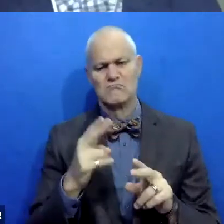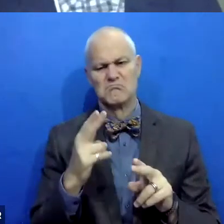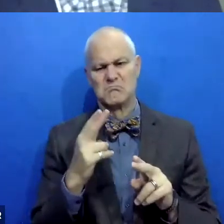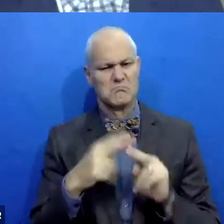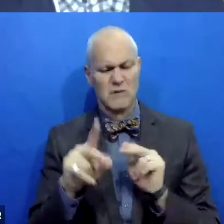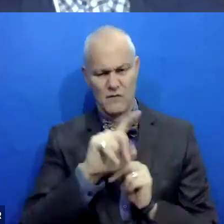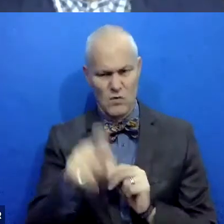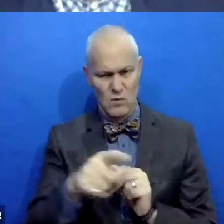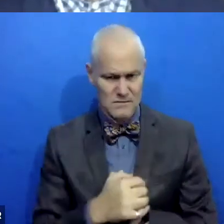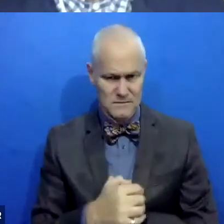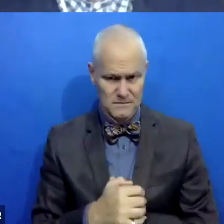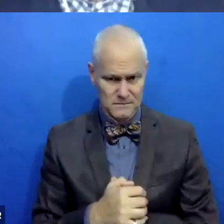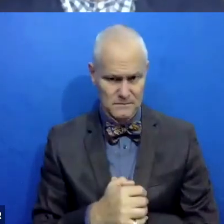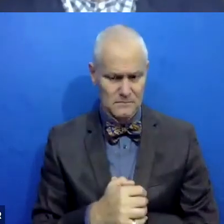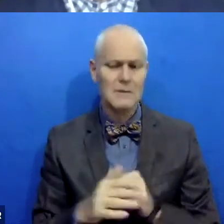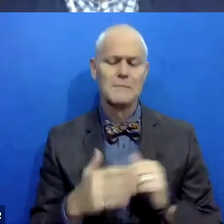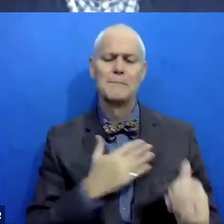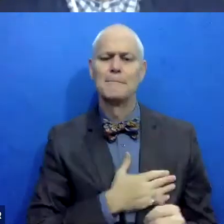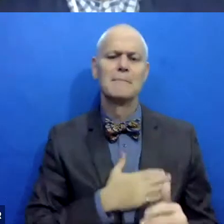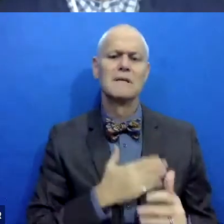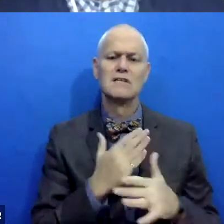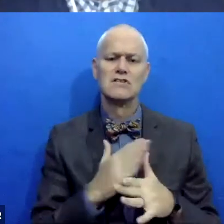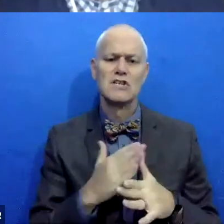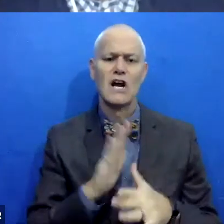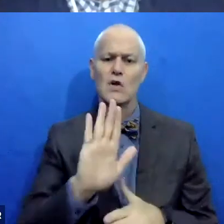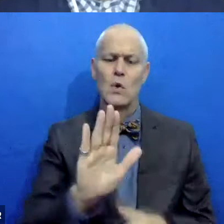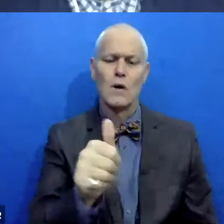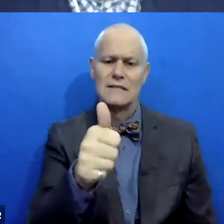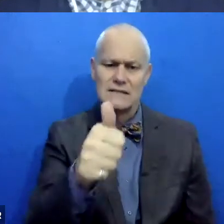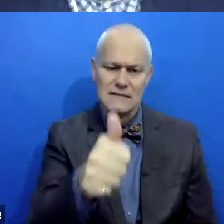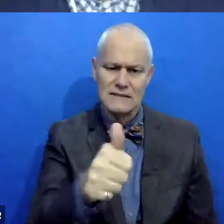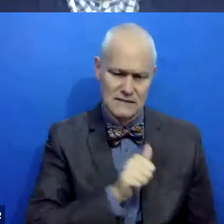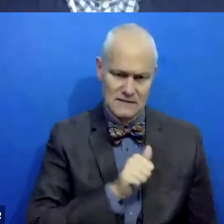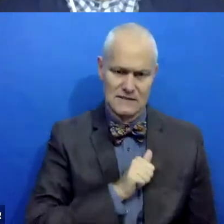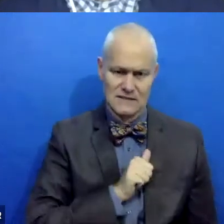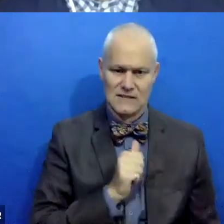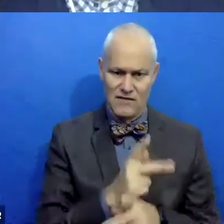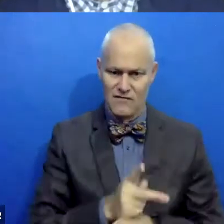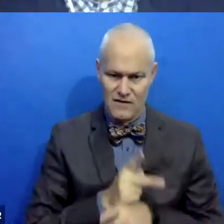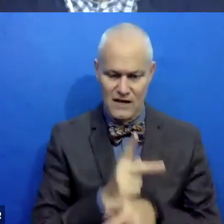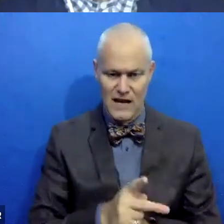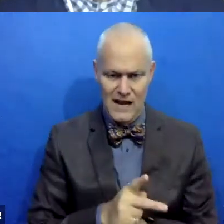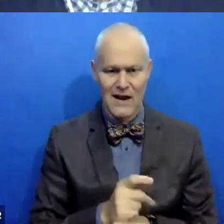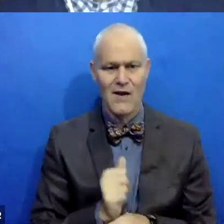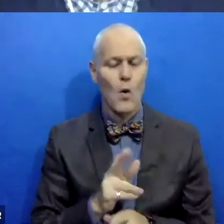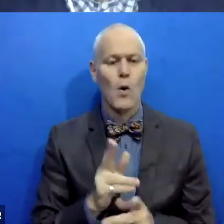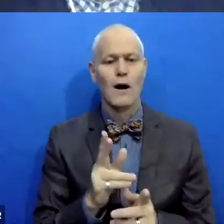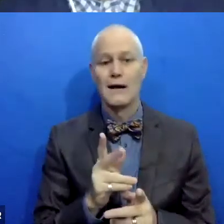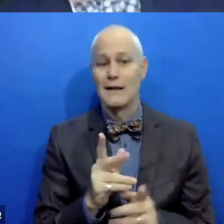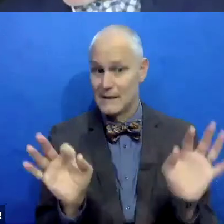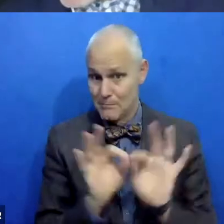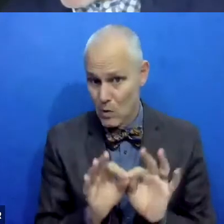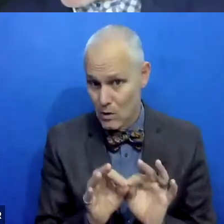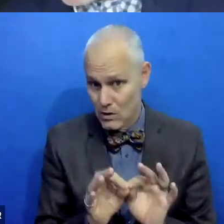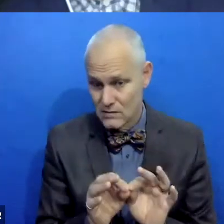but can you please share how you self care or maybe more broadly talk about the importance of that in